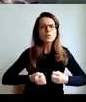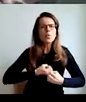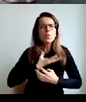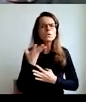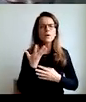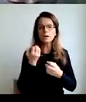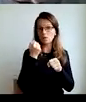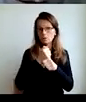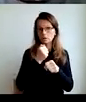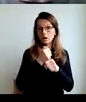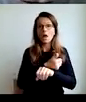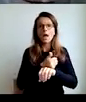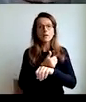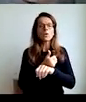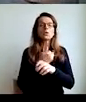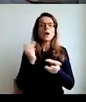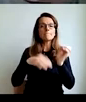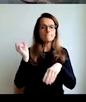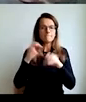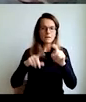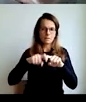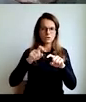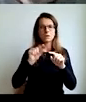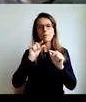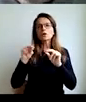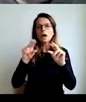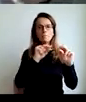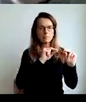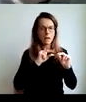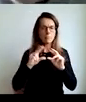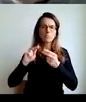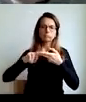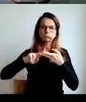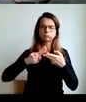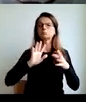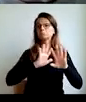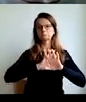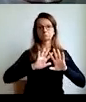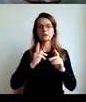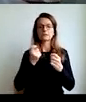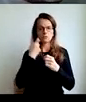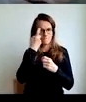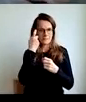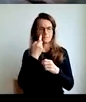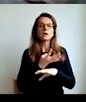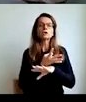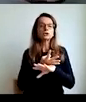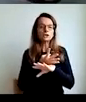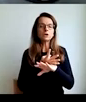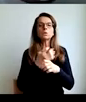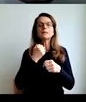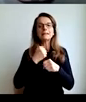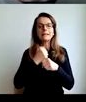two to three intensified work, hours of work, and an hour to say goodbye and get from